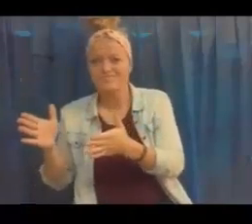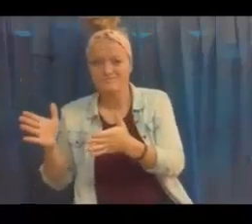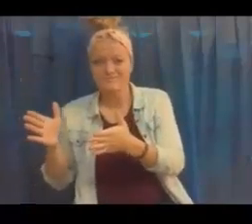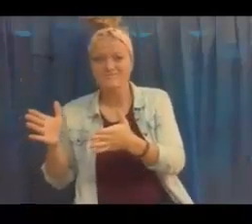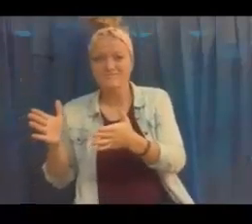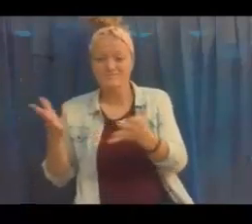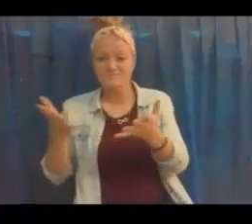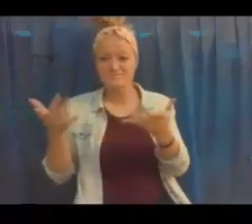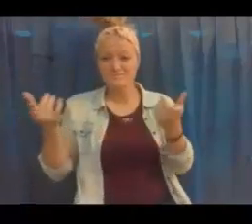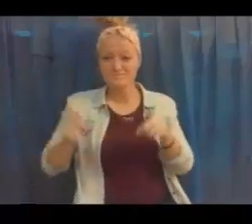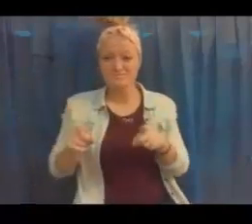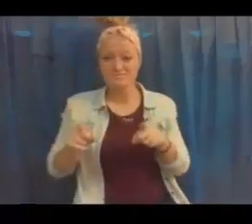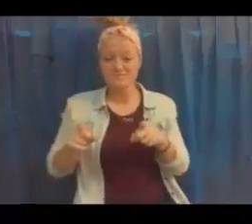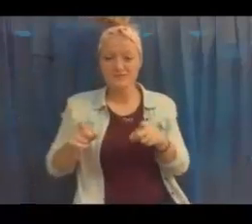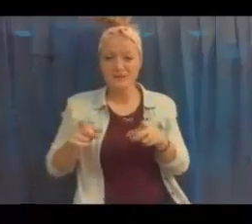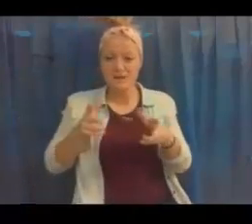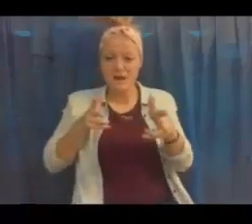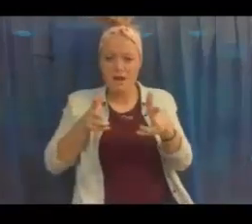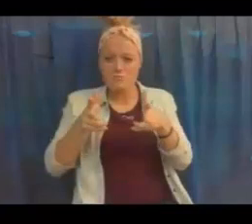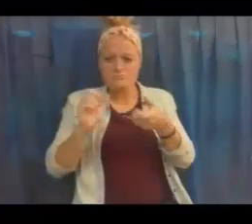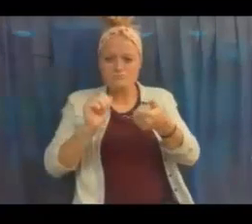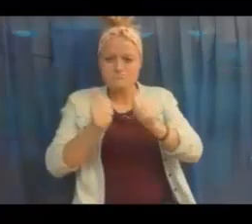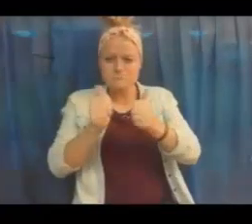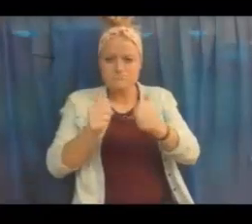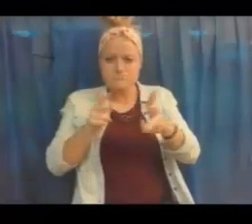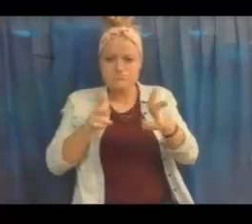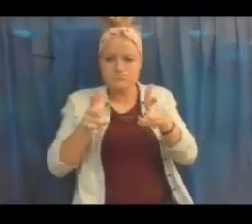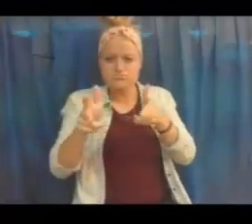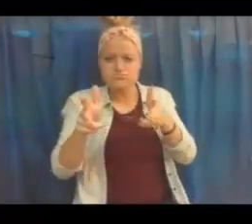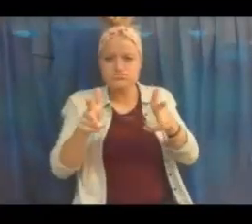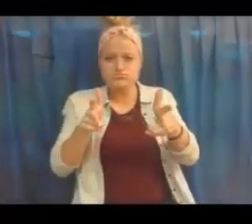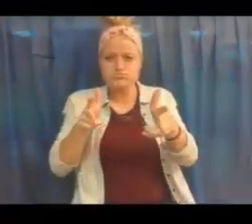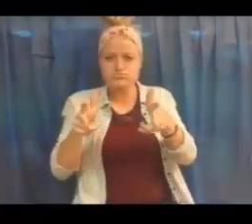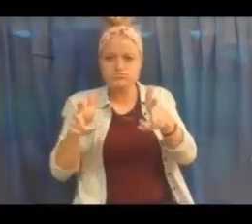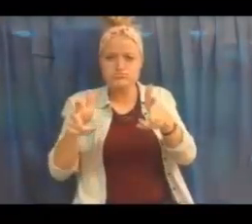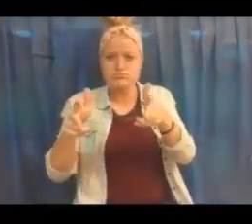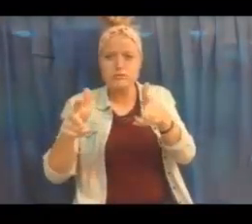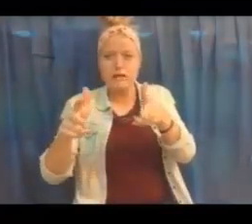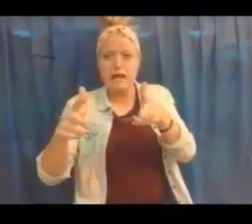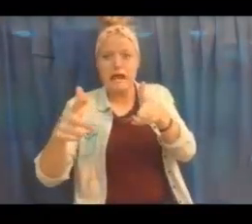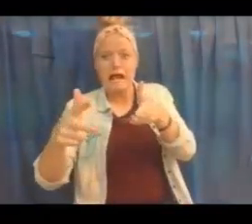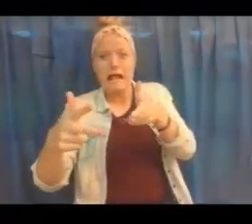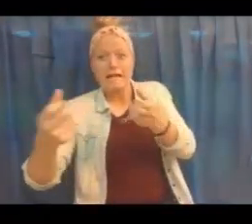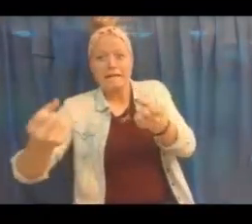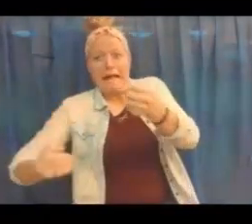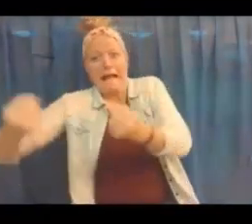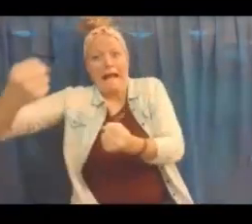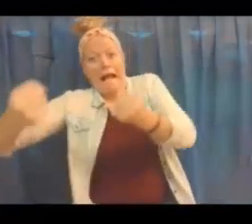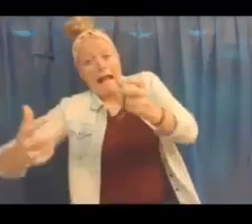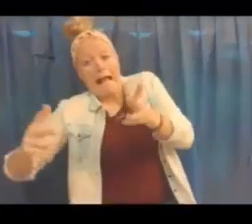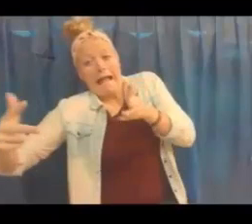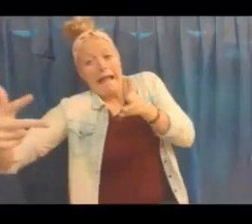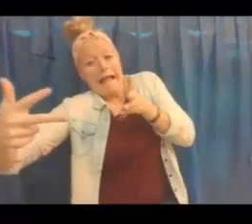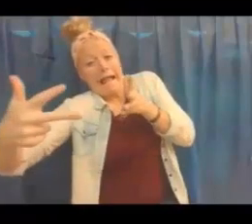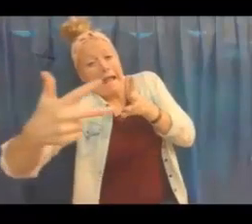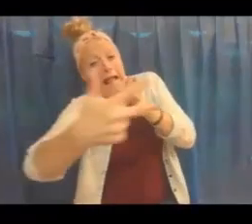driver, Casey. What happened? Casey was racing and he lost